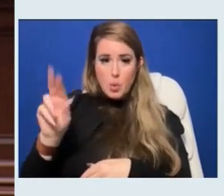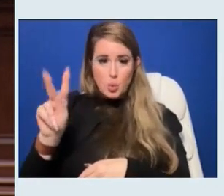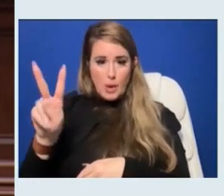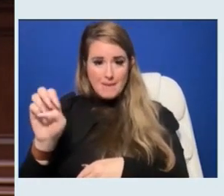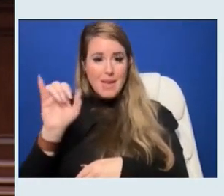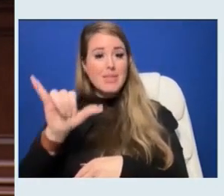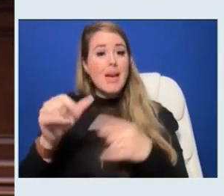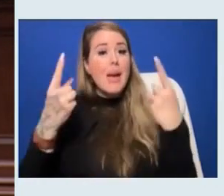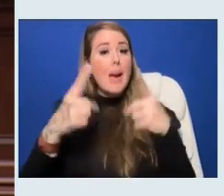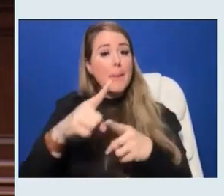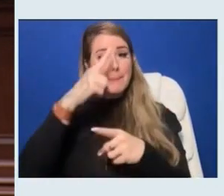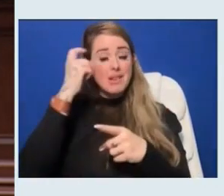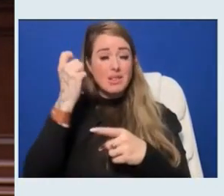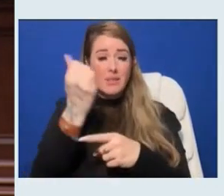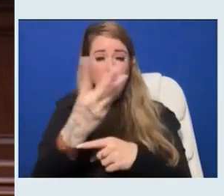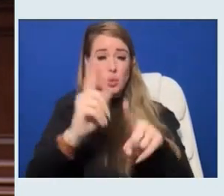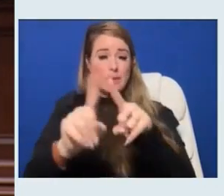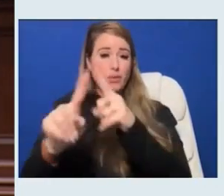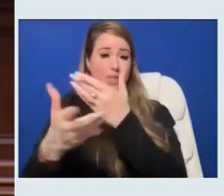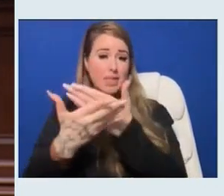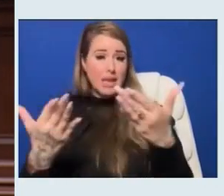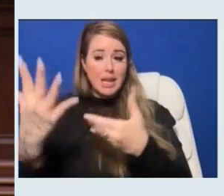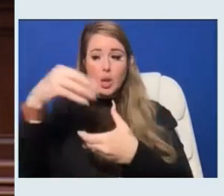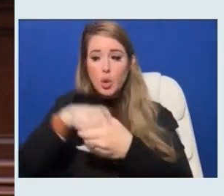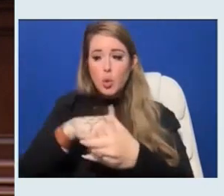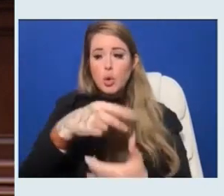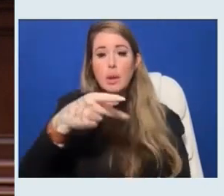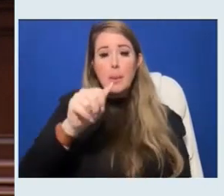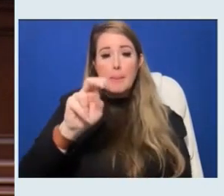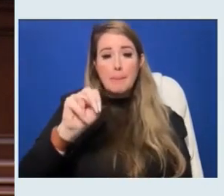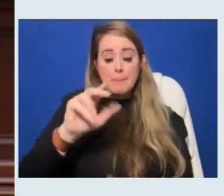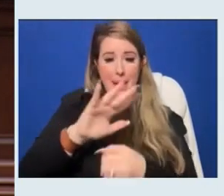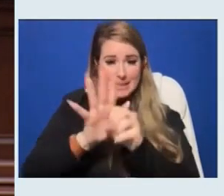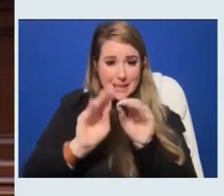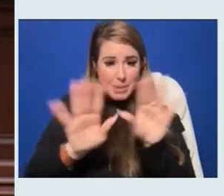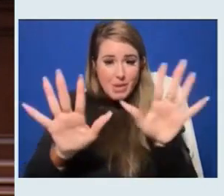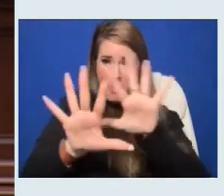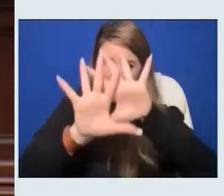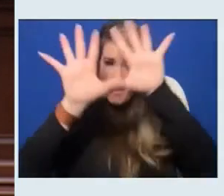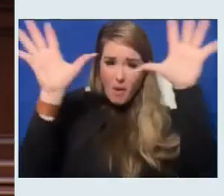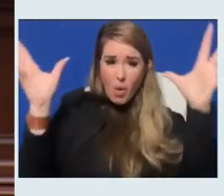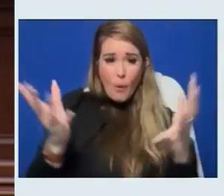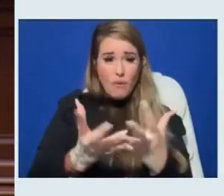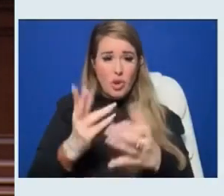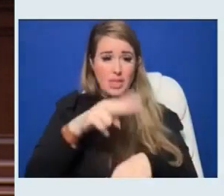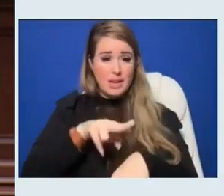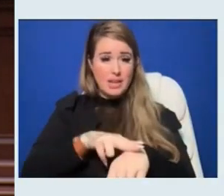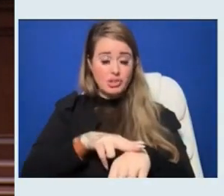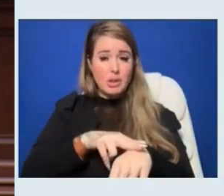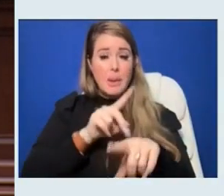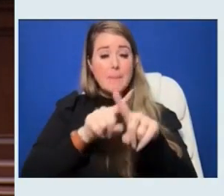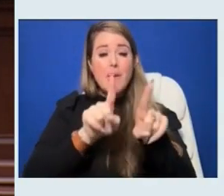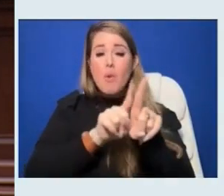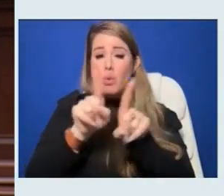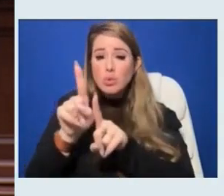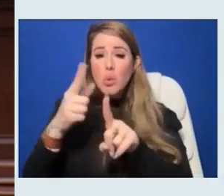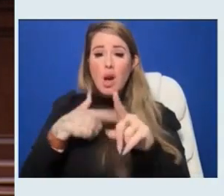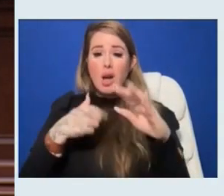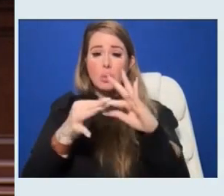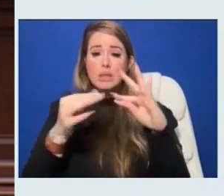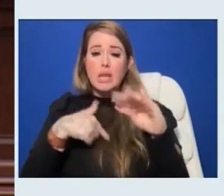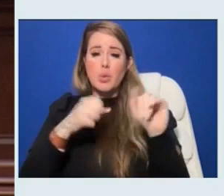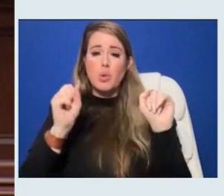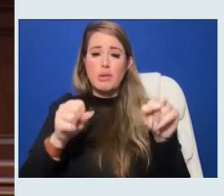by a convergence of factors, including the pandemic, all across the nation. But also, I would say we can agree